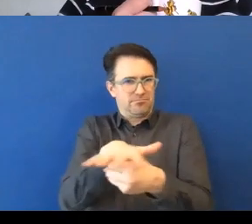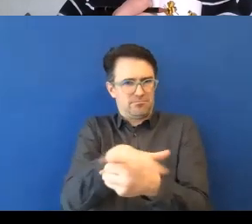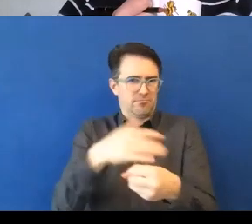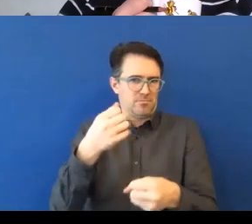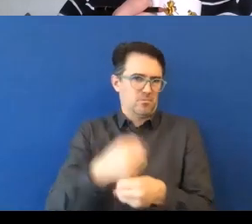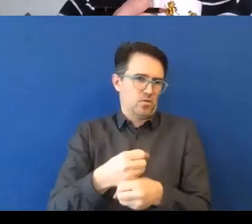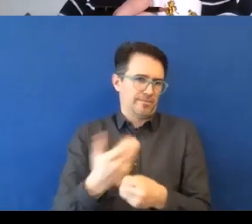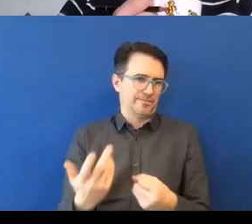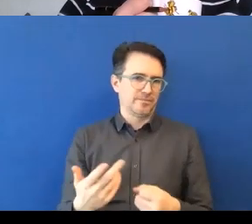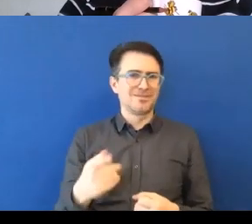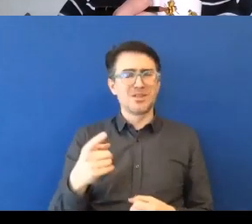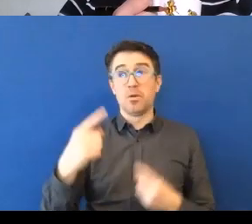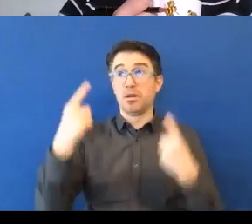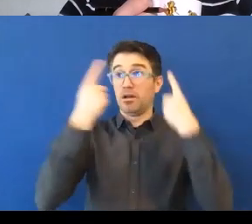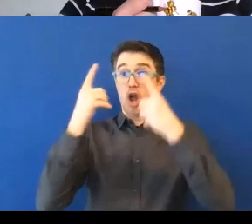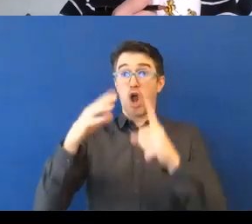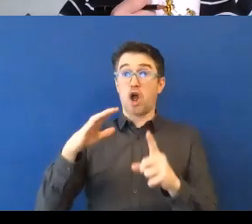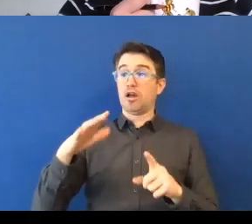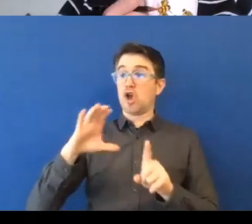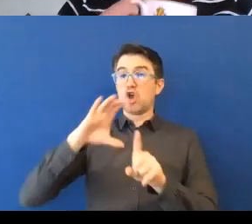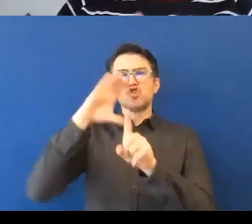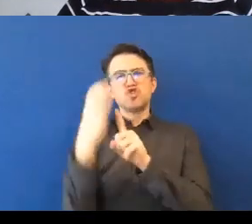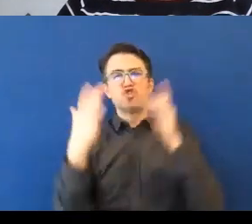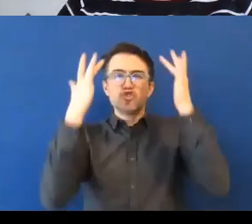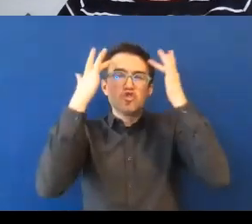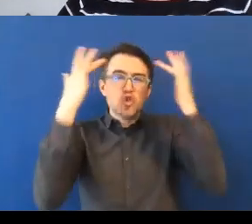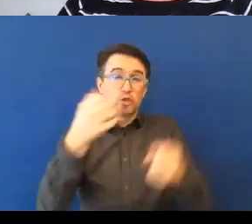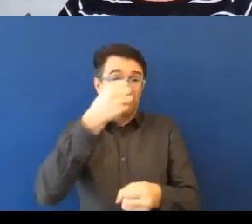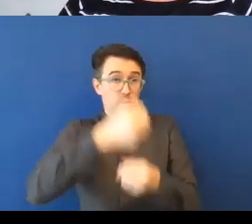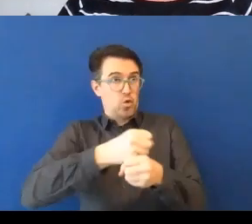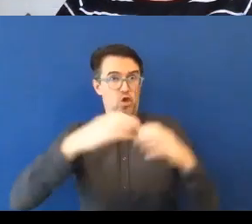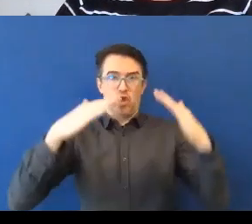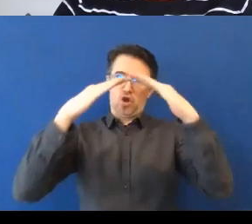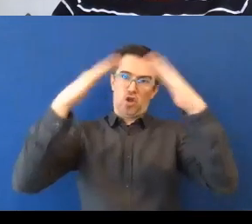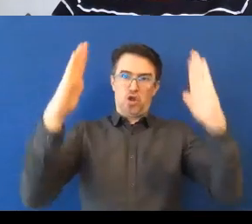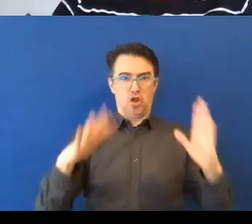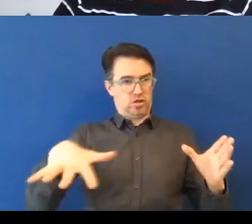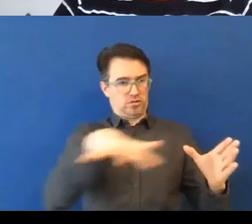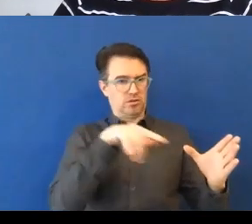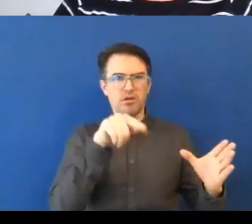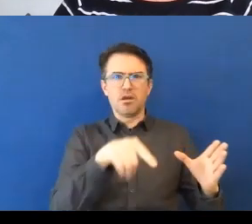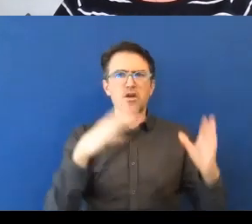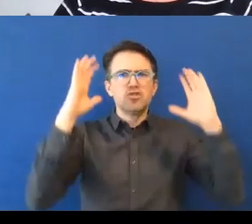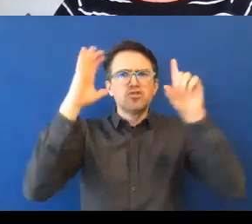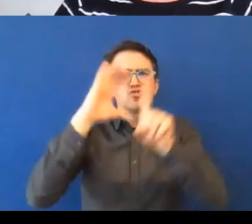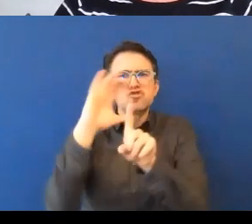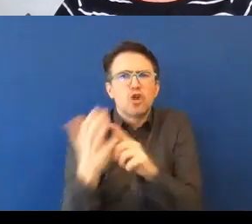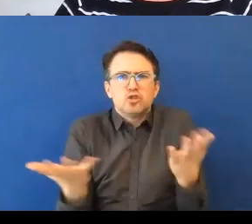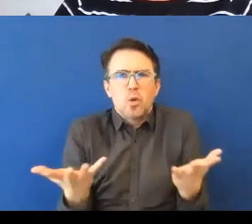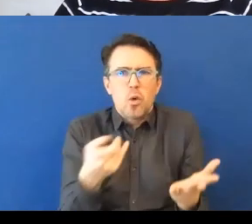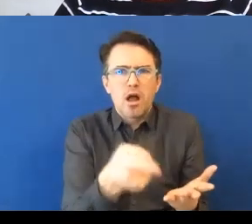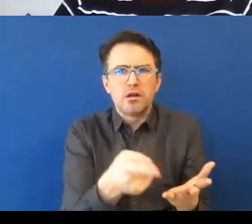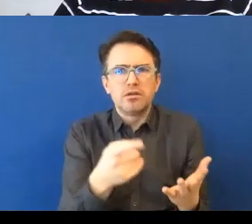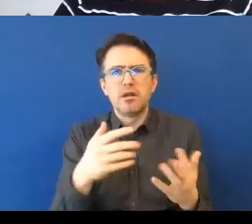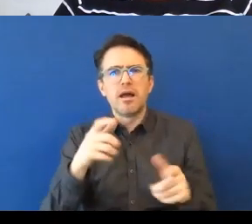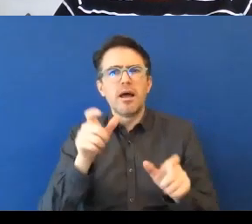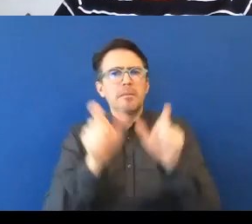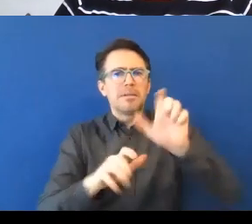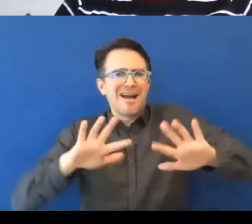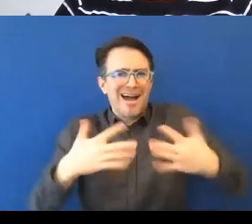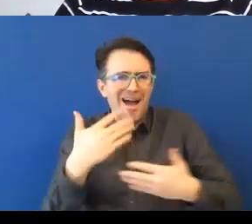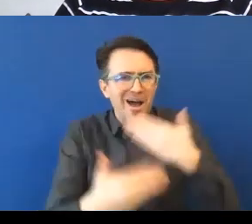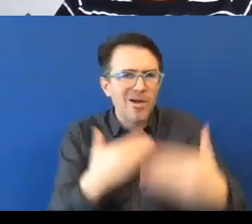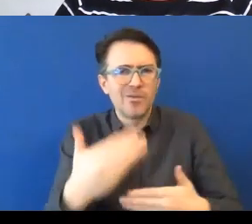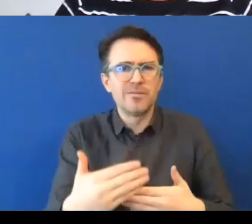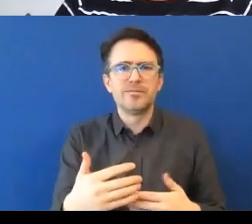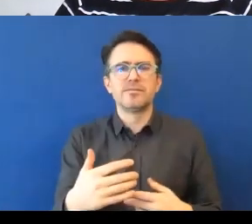you know, senior managers with disabilities within our organization that don't disclose and that we are